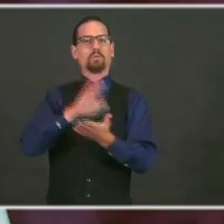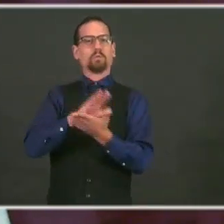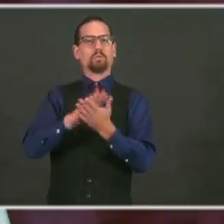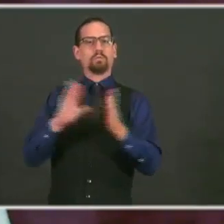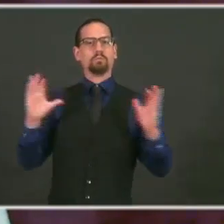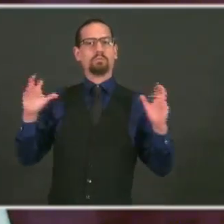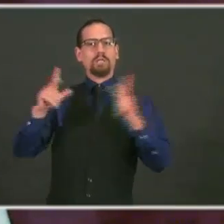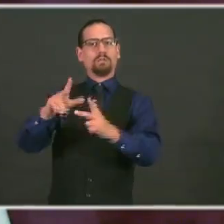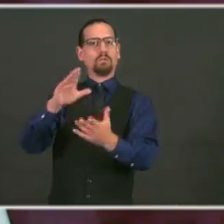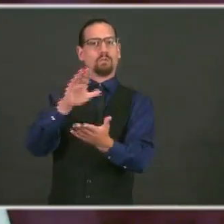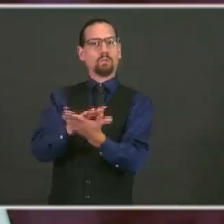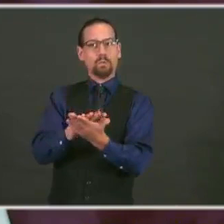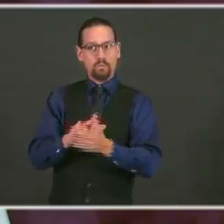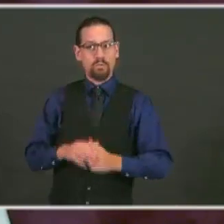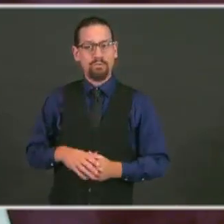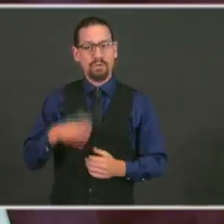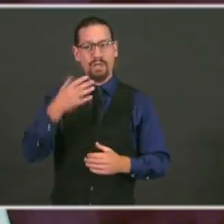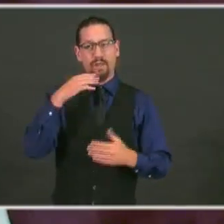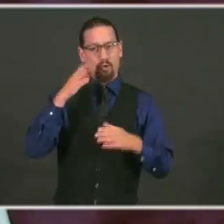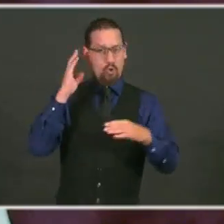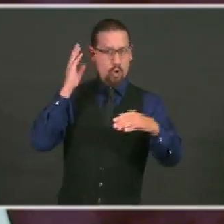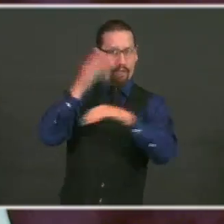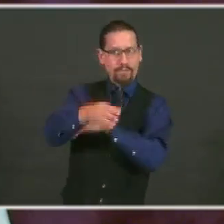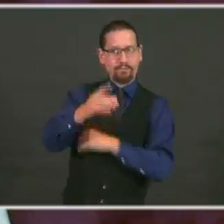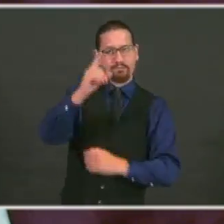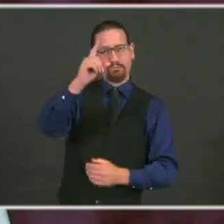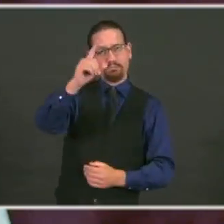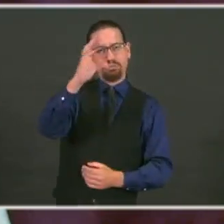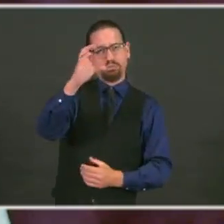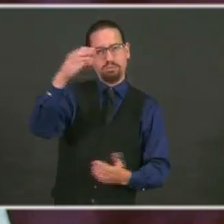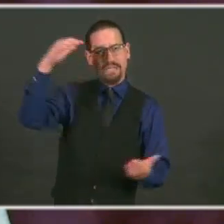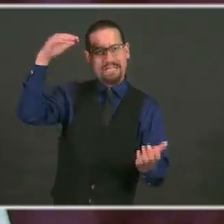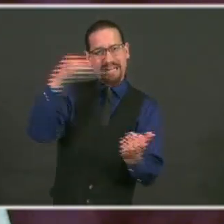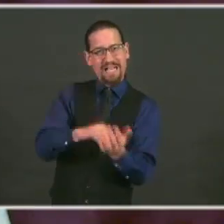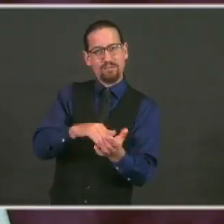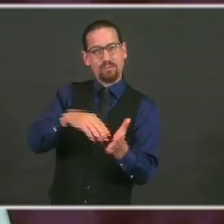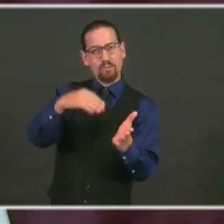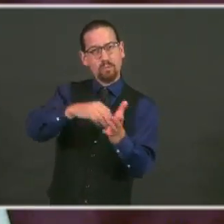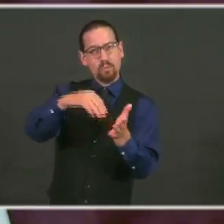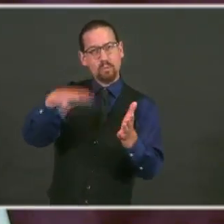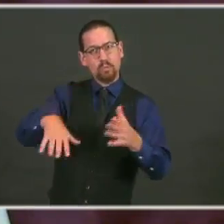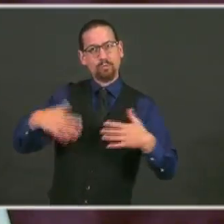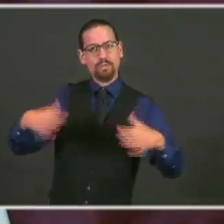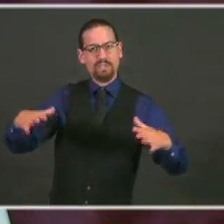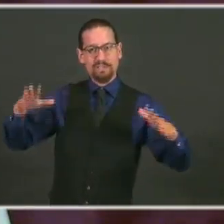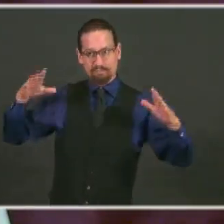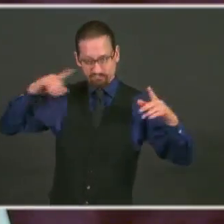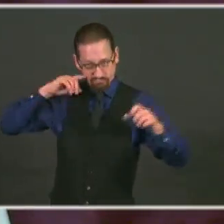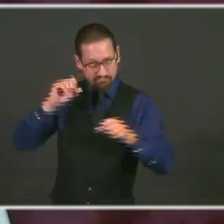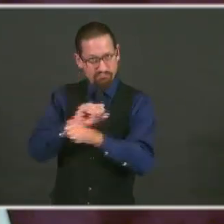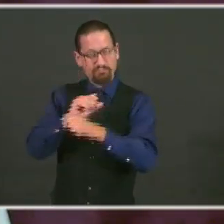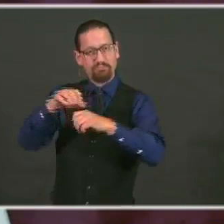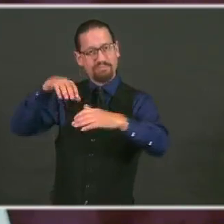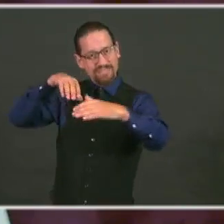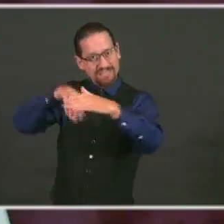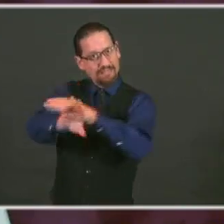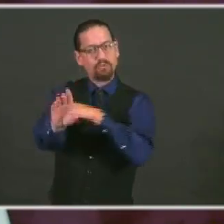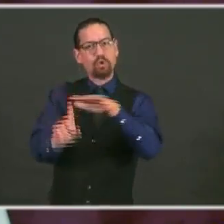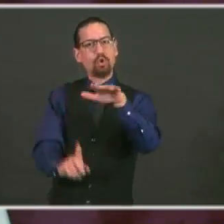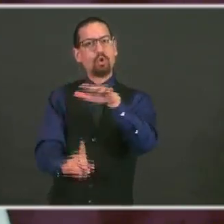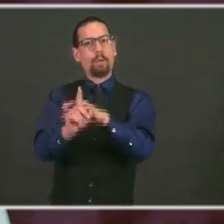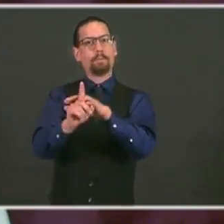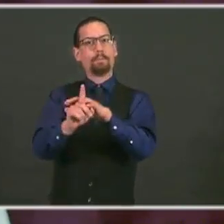100,000 Rhode Island children, chose in-person learning. And faced with these